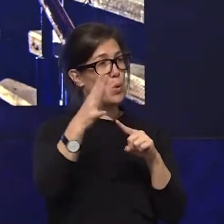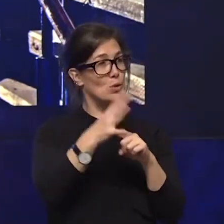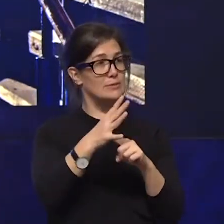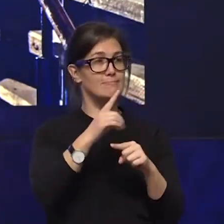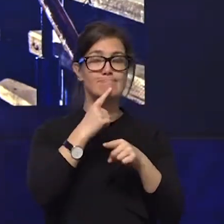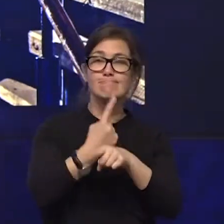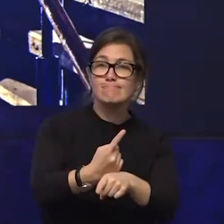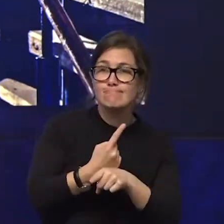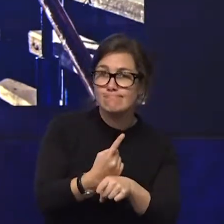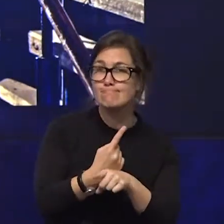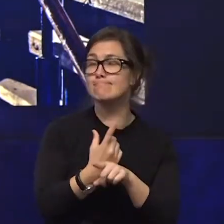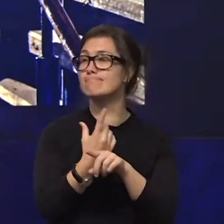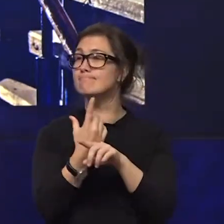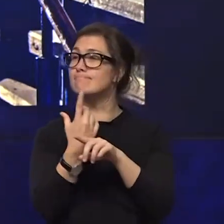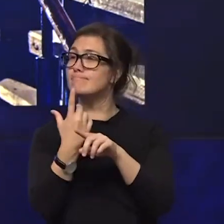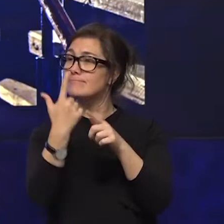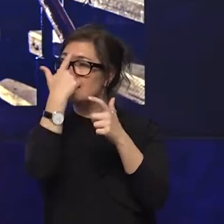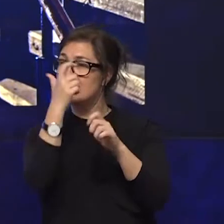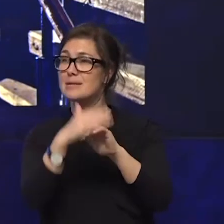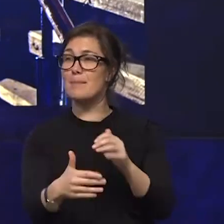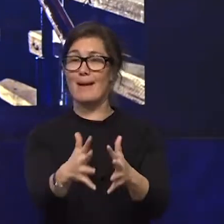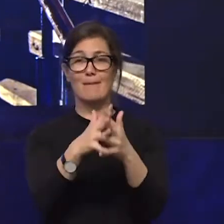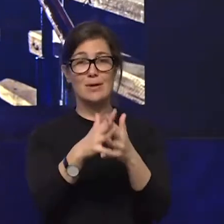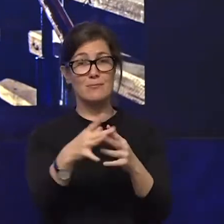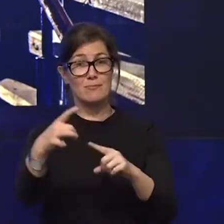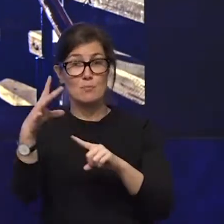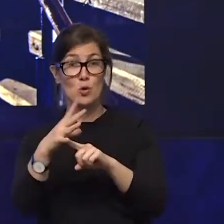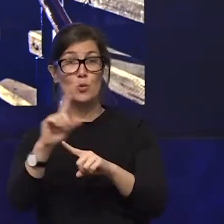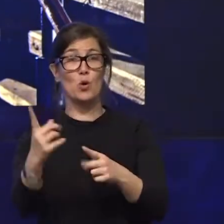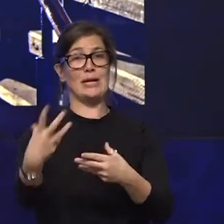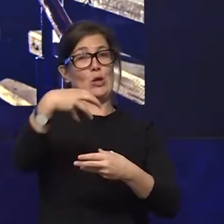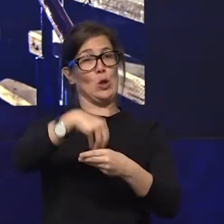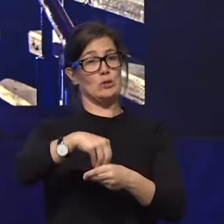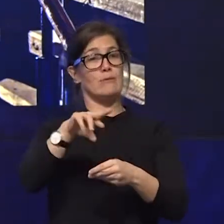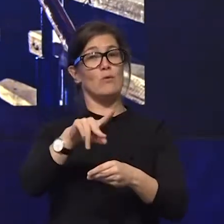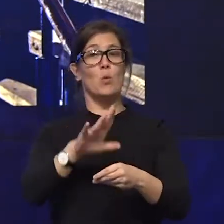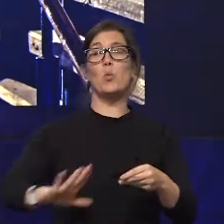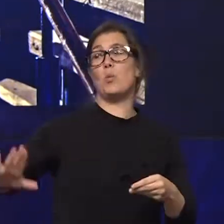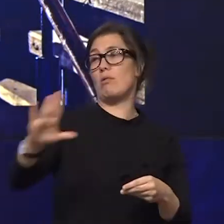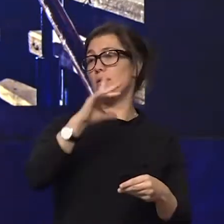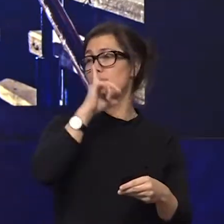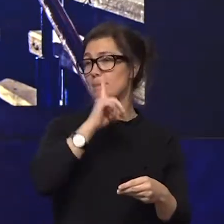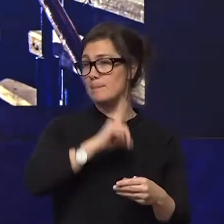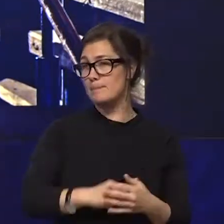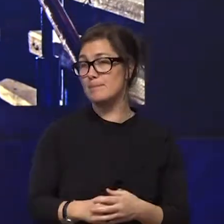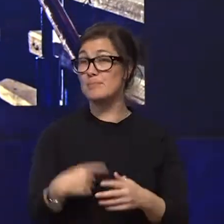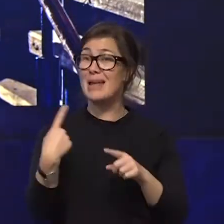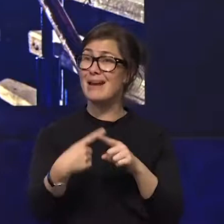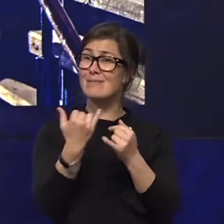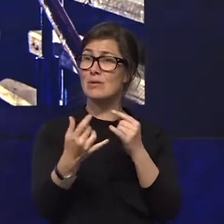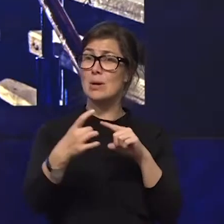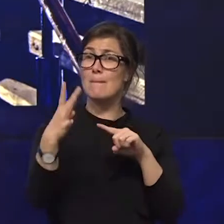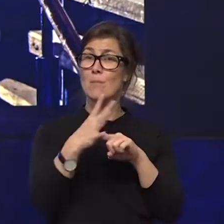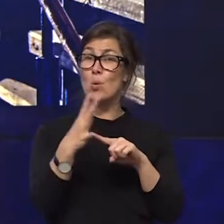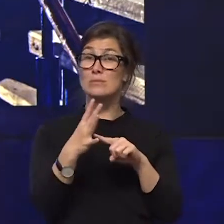the value and importance of inclusion for everybody and the importance of having perhaps difficult